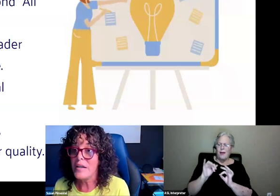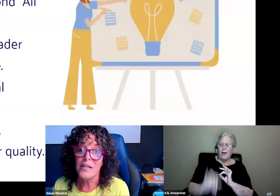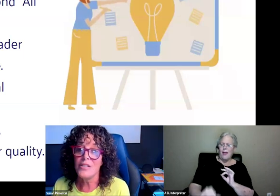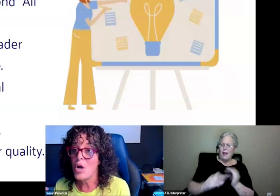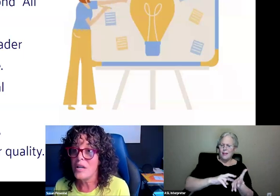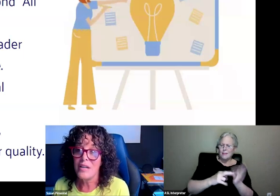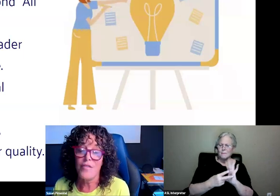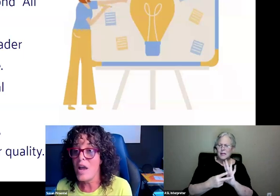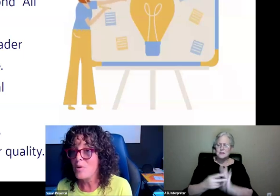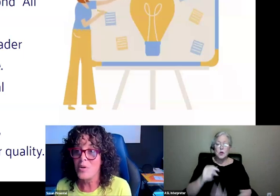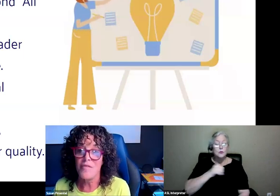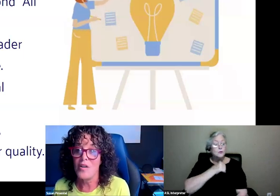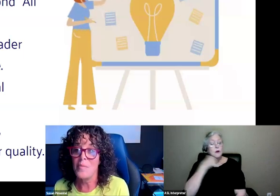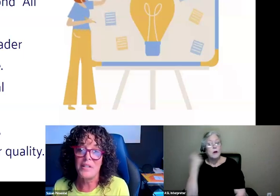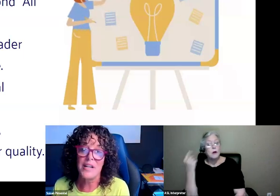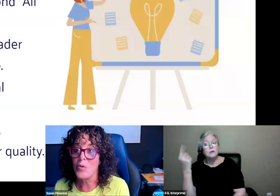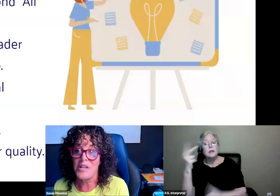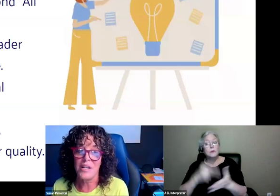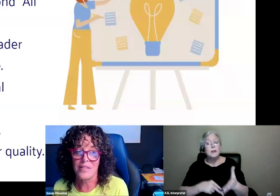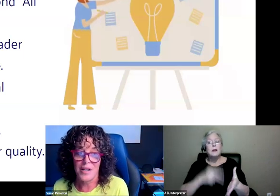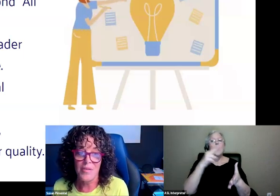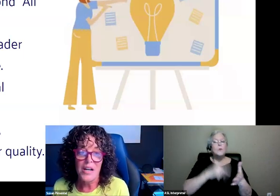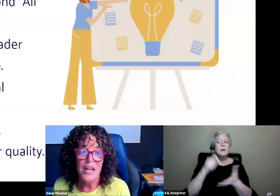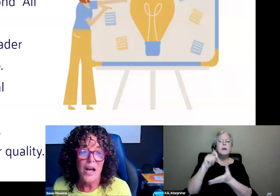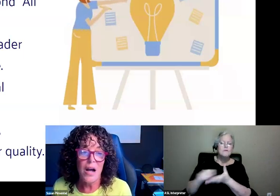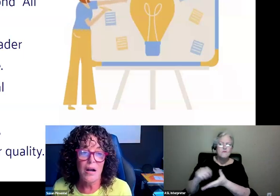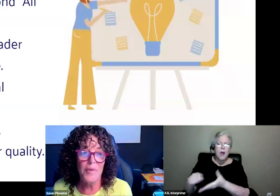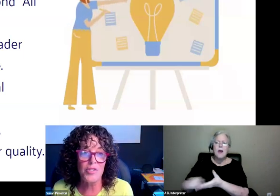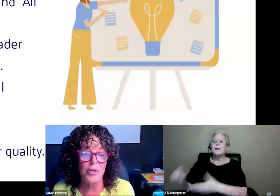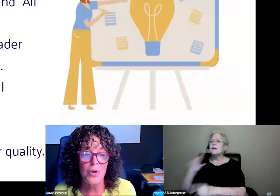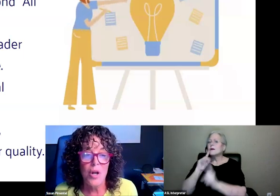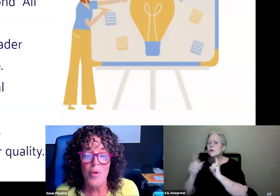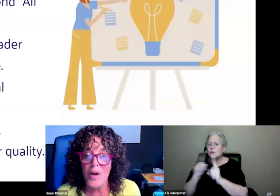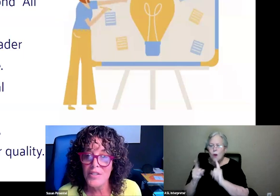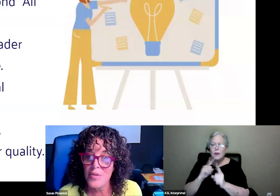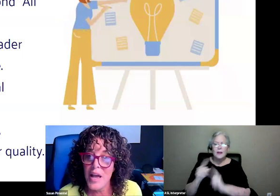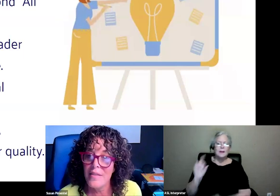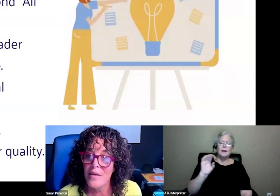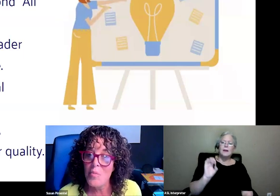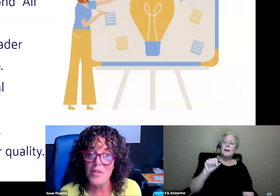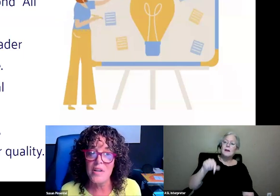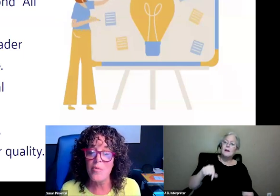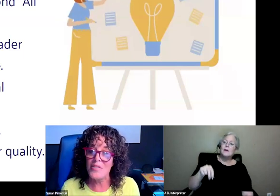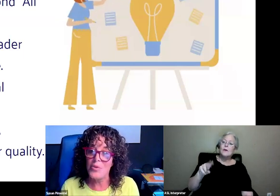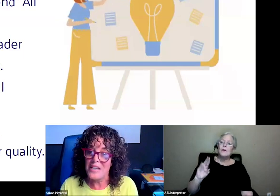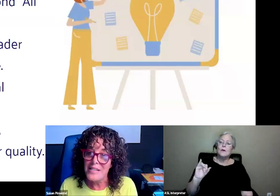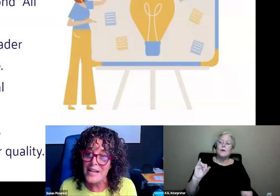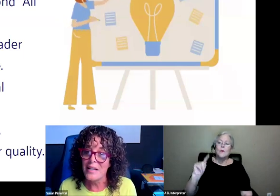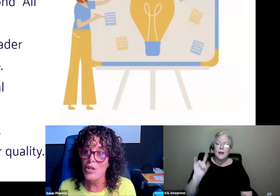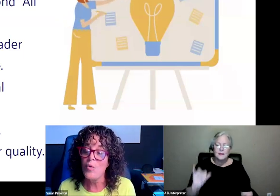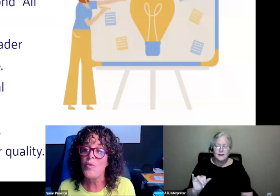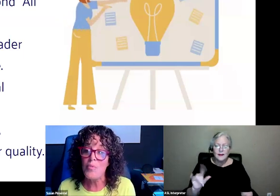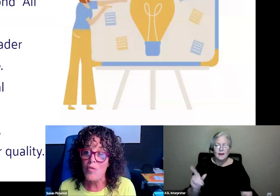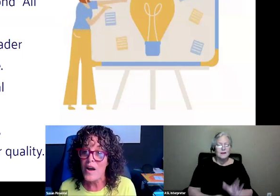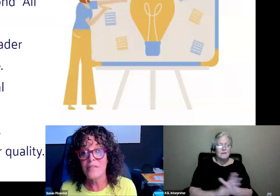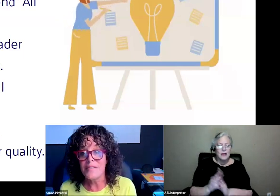reading, writing, talking, vocabulary development, equity, et cetera. So we wanted to do that. And then we wanted to give everybody sort of an inside